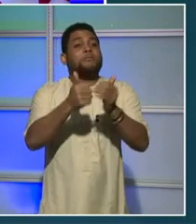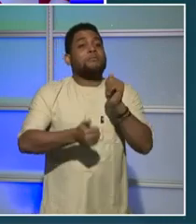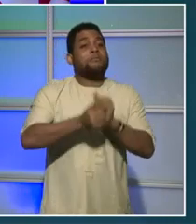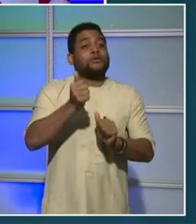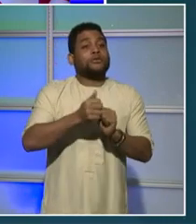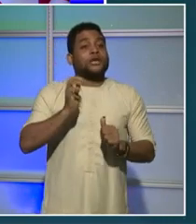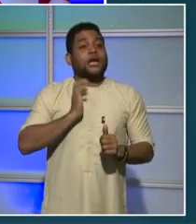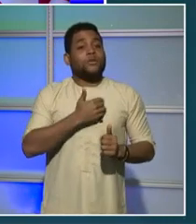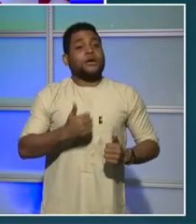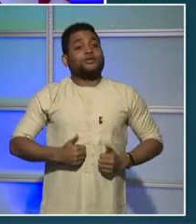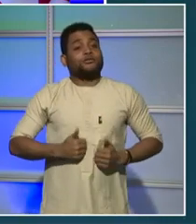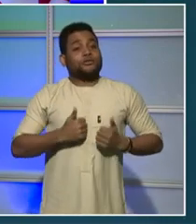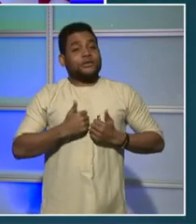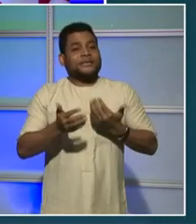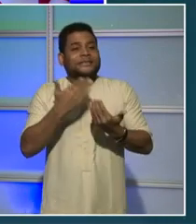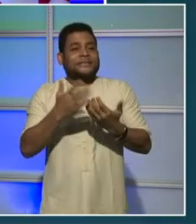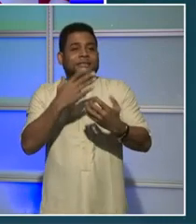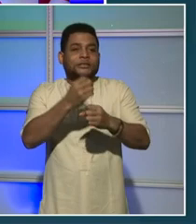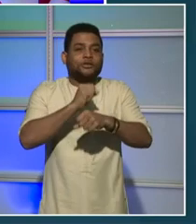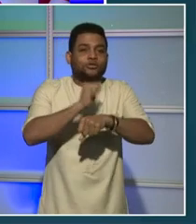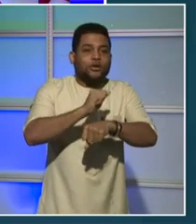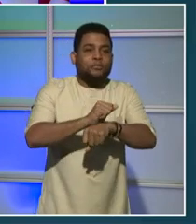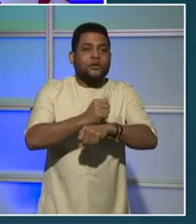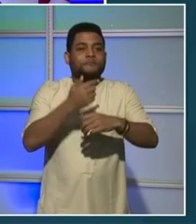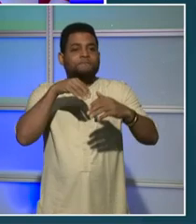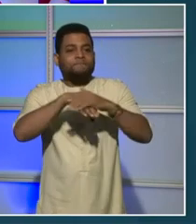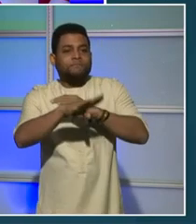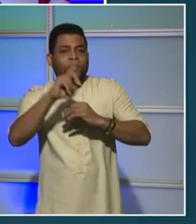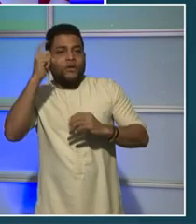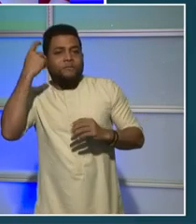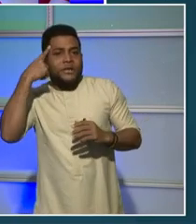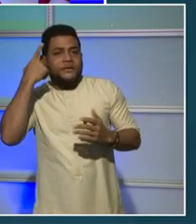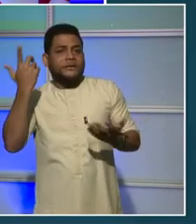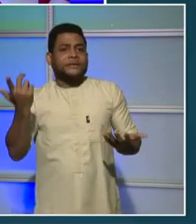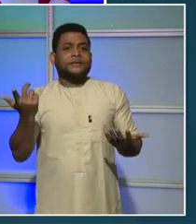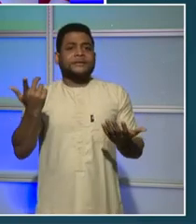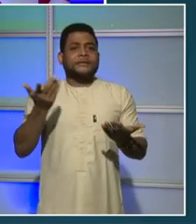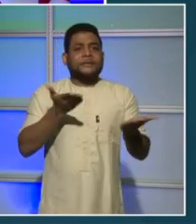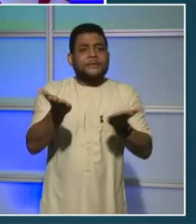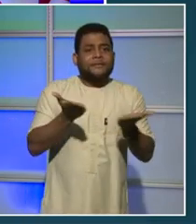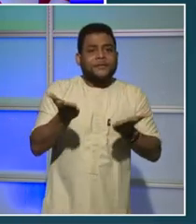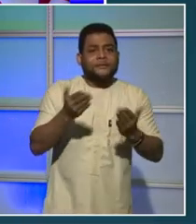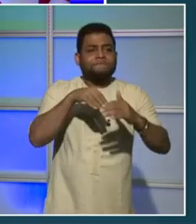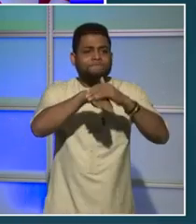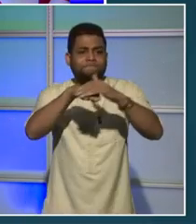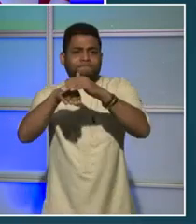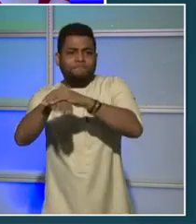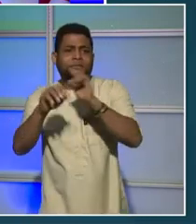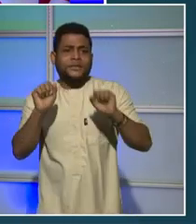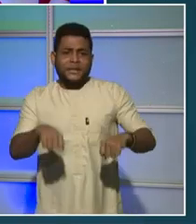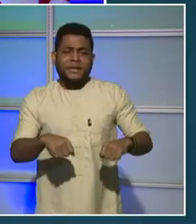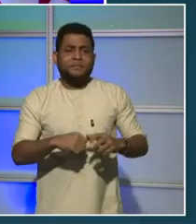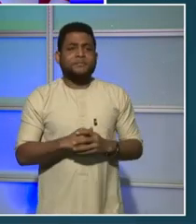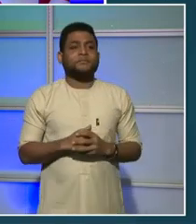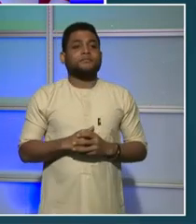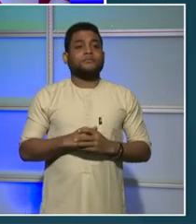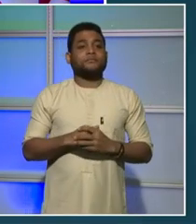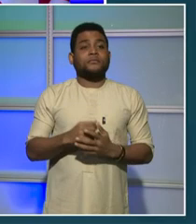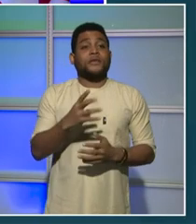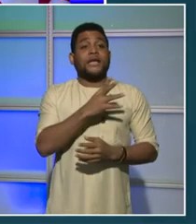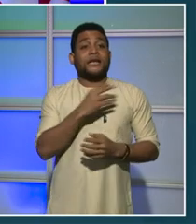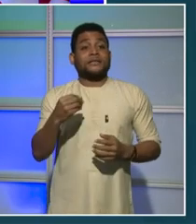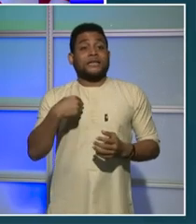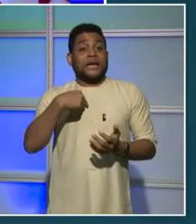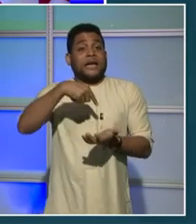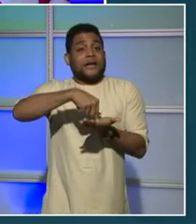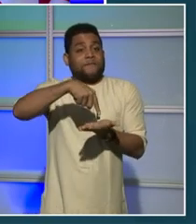jobs and public service, like the MPD Cadet Academy. It's also why when we talk about affordable housing and home buying